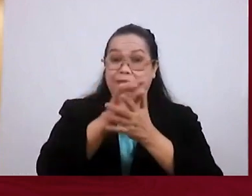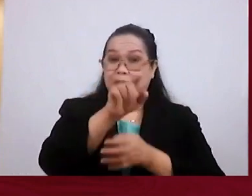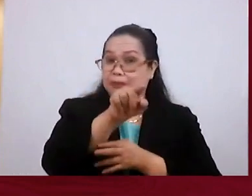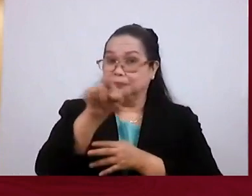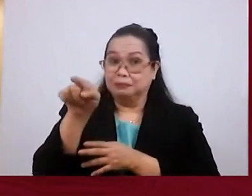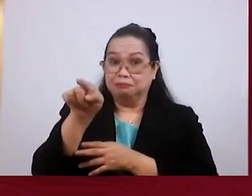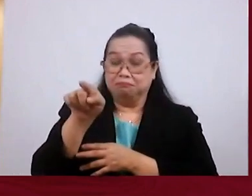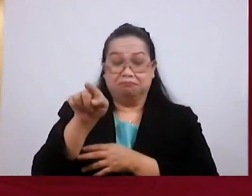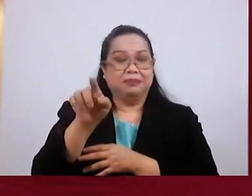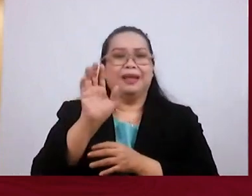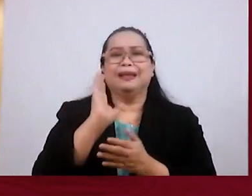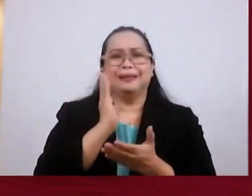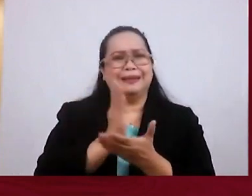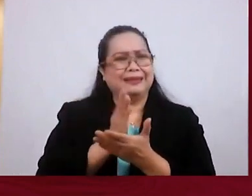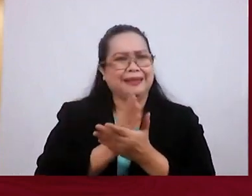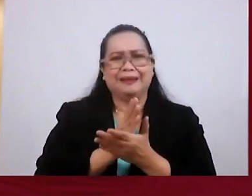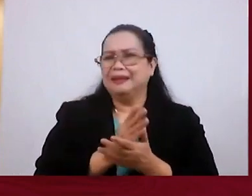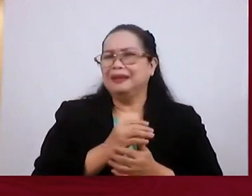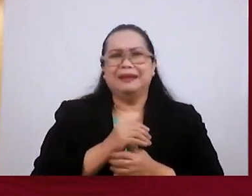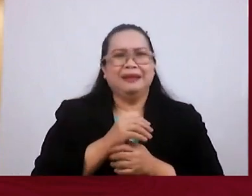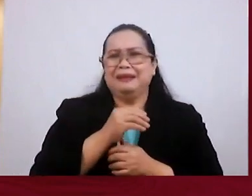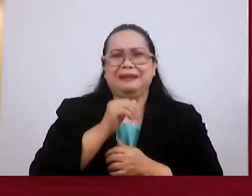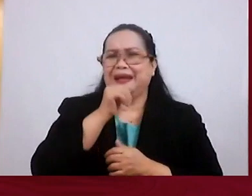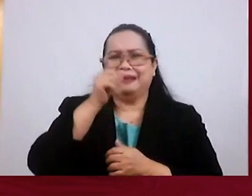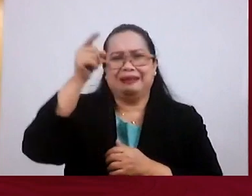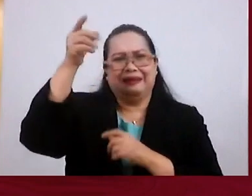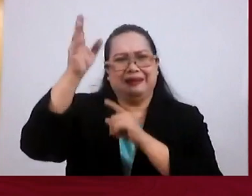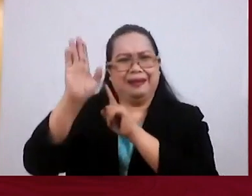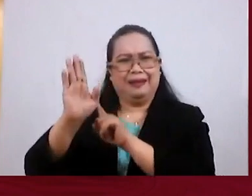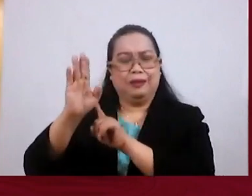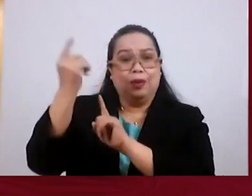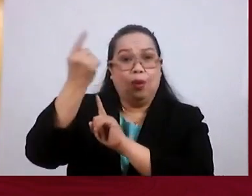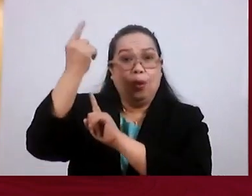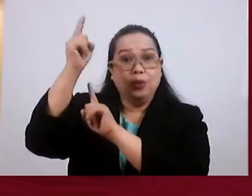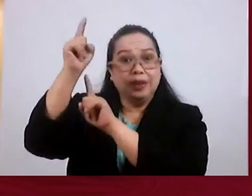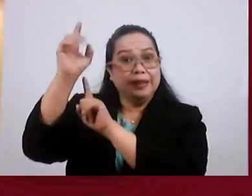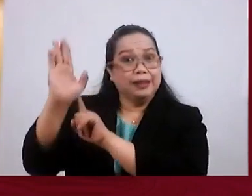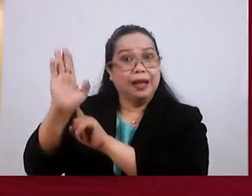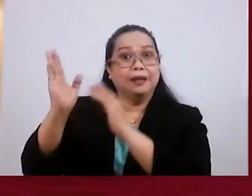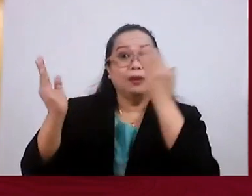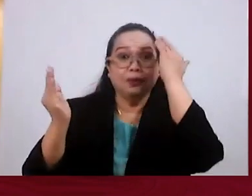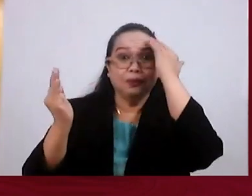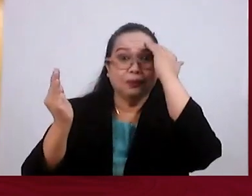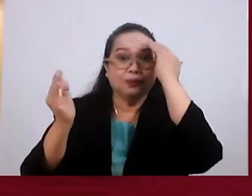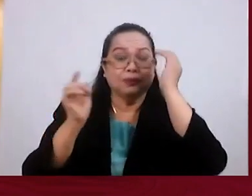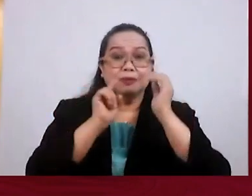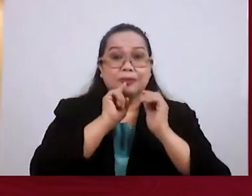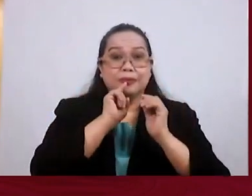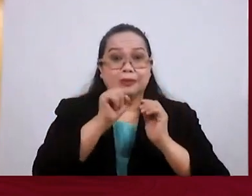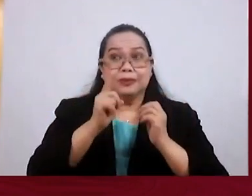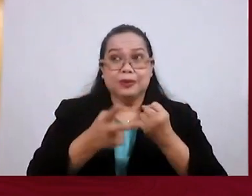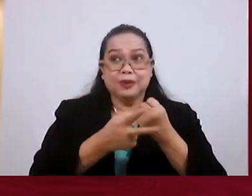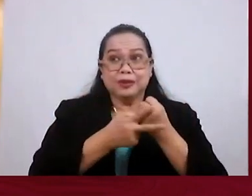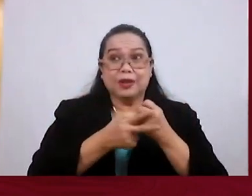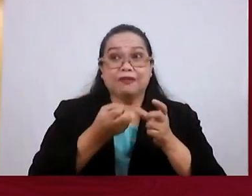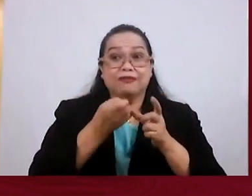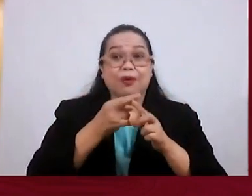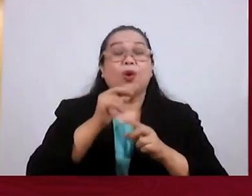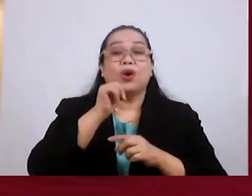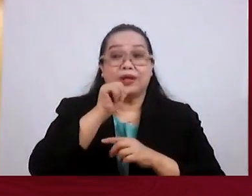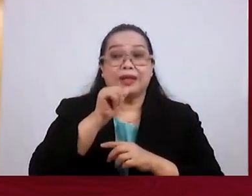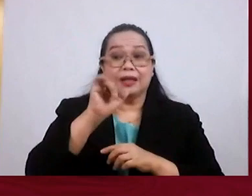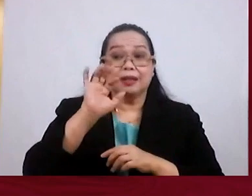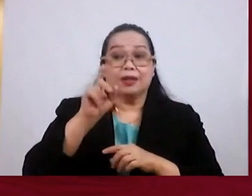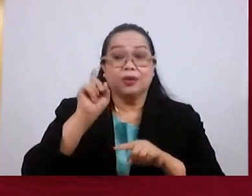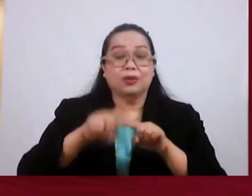He's not saying that. Why? Because he's not God. Only God knows who's really saved or not. And I